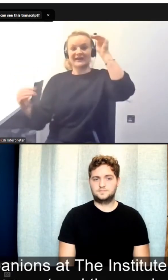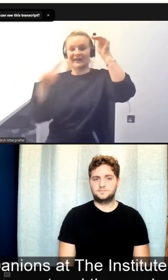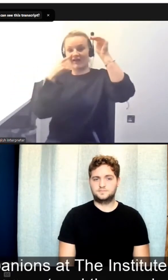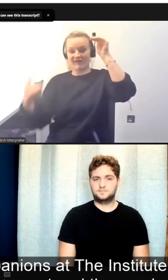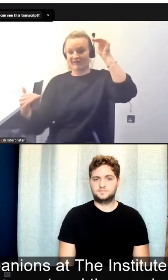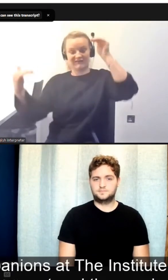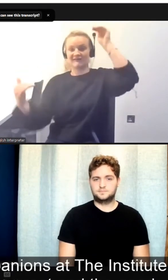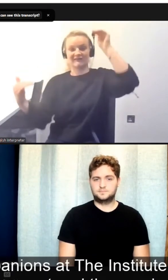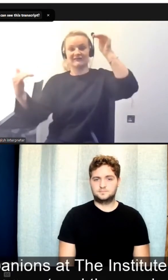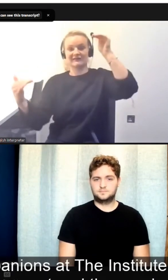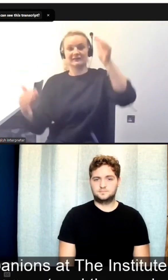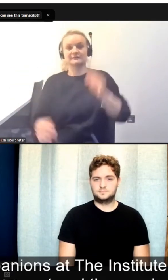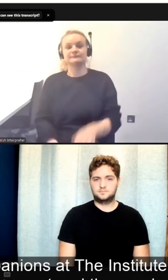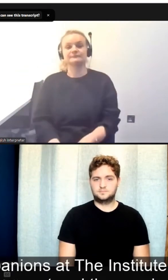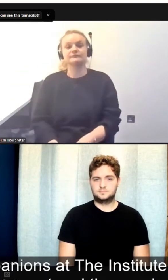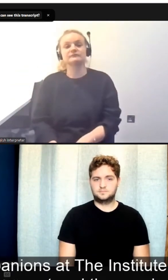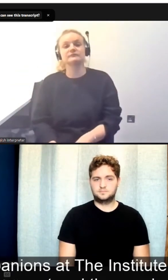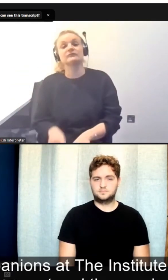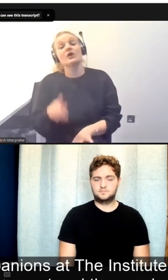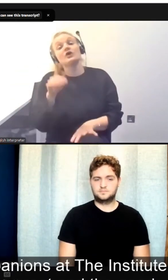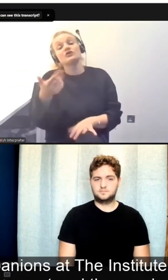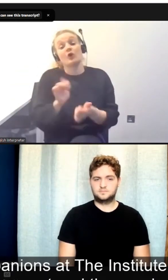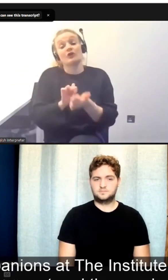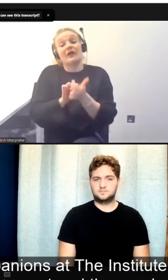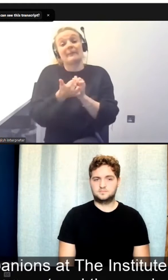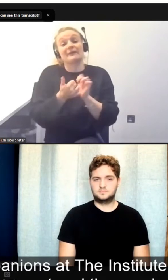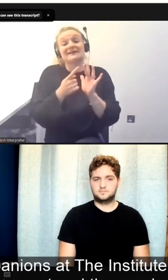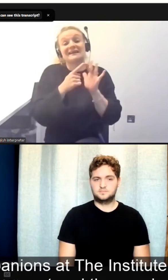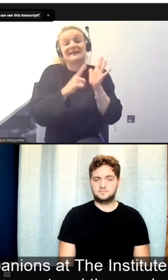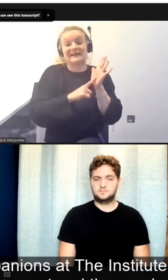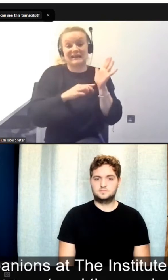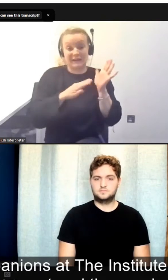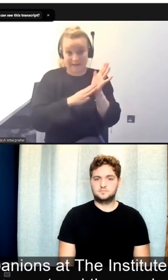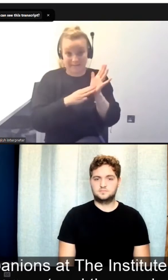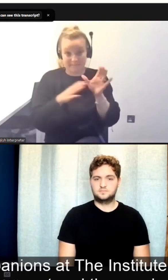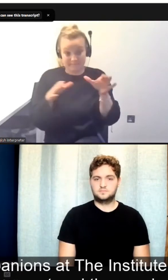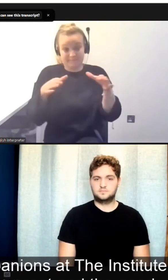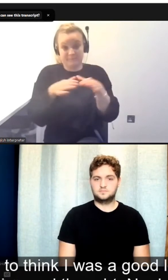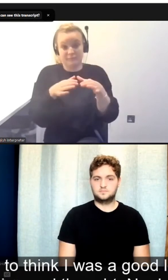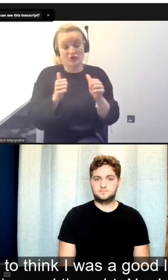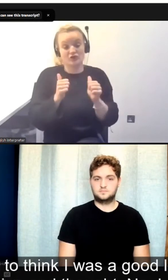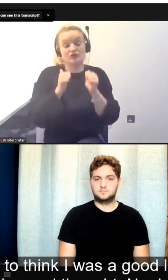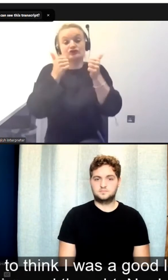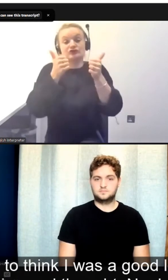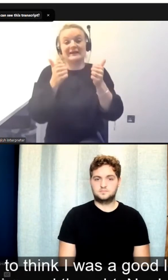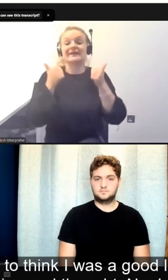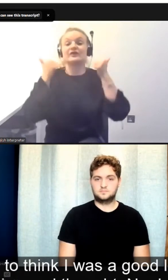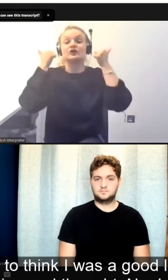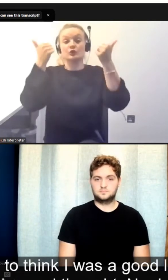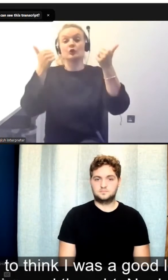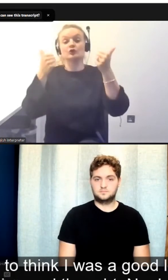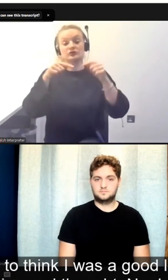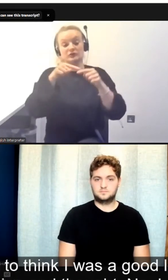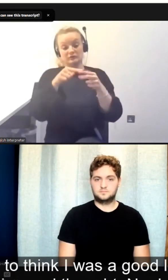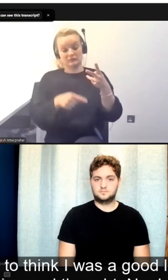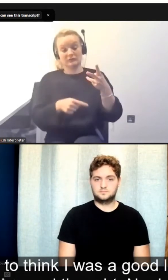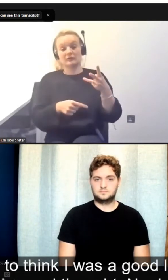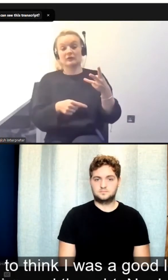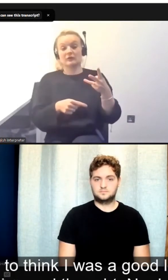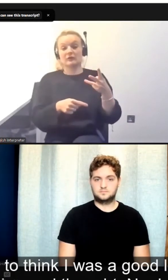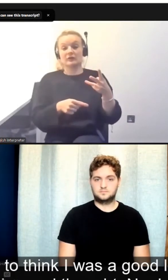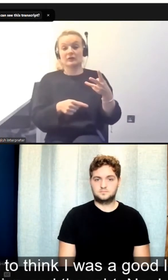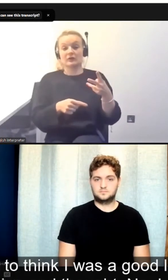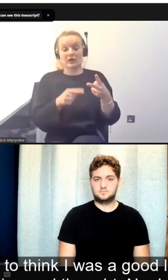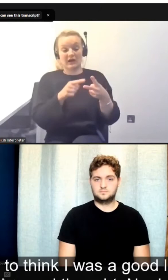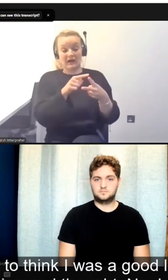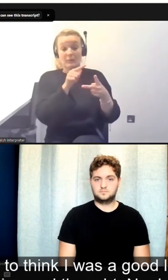meeting with the companions at the Institute of Leadership and Management, the great and the good. And one of them actually said, I used to